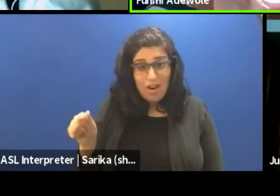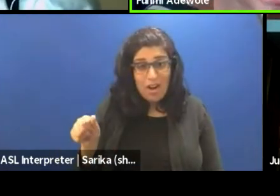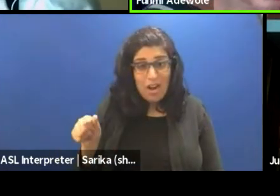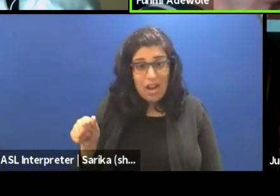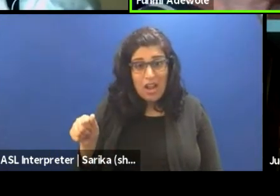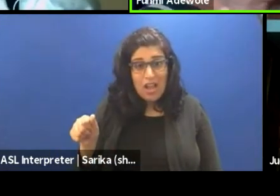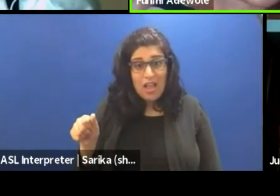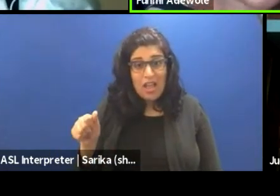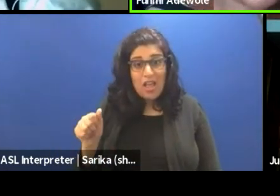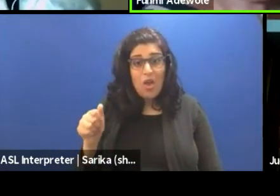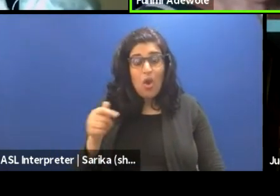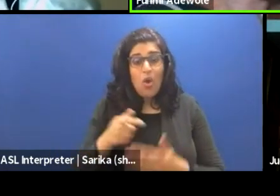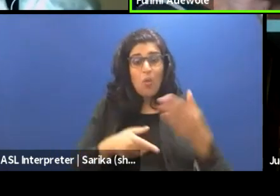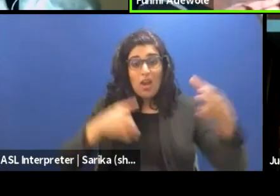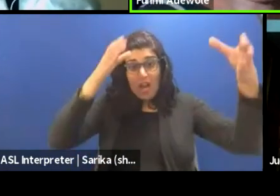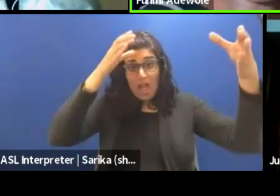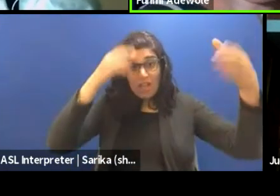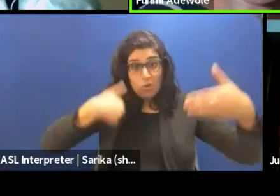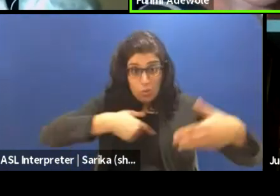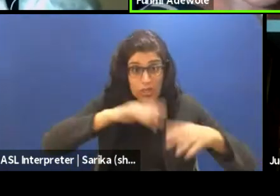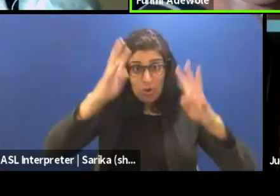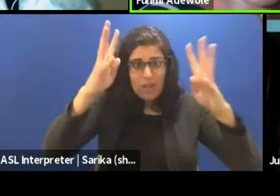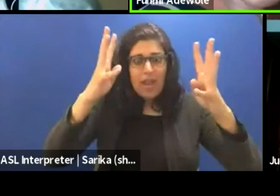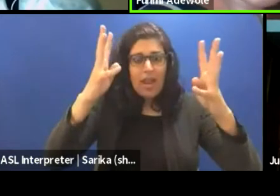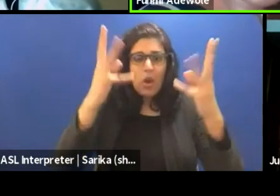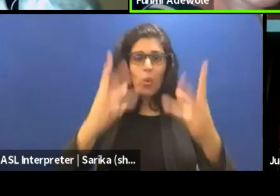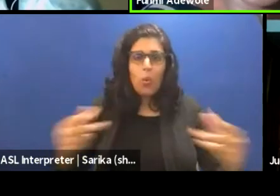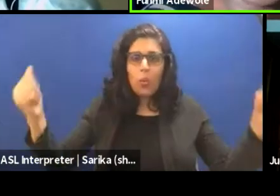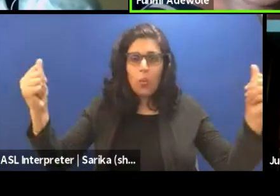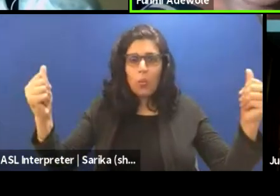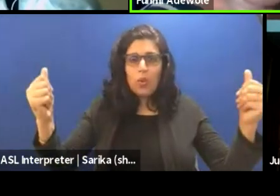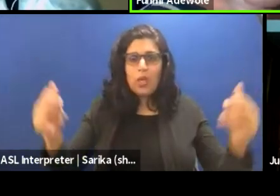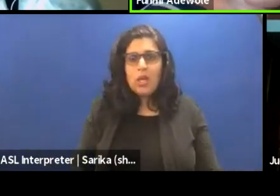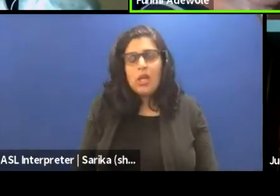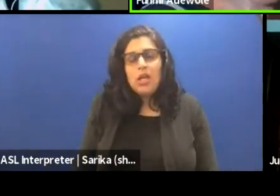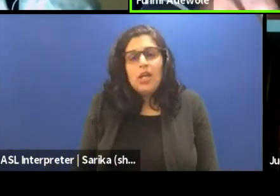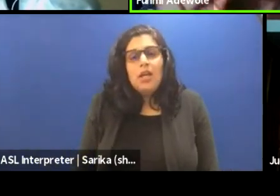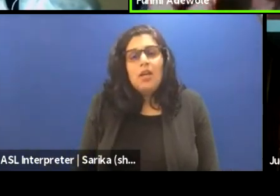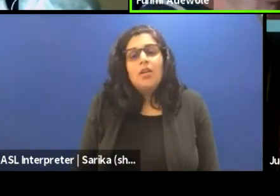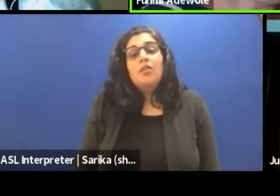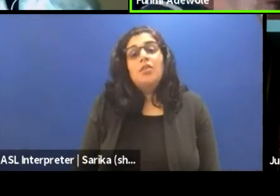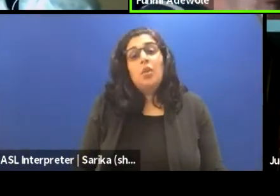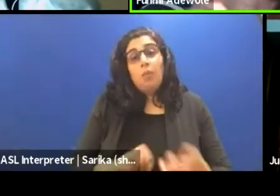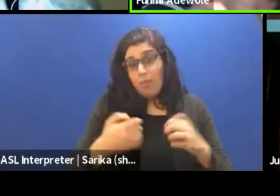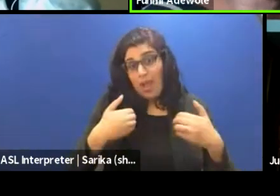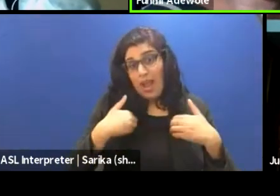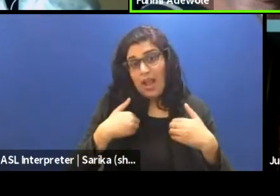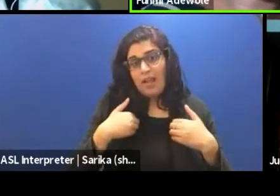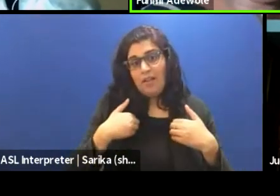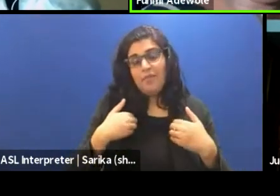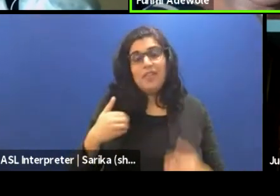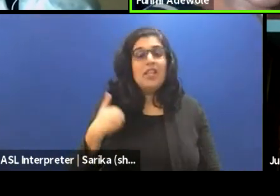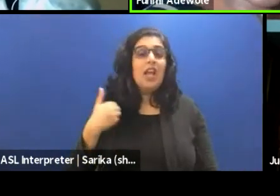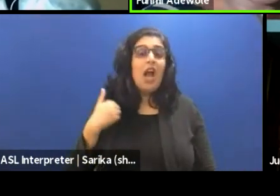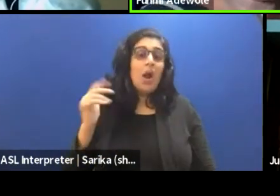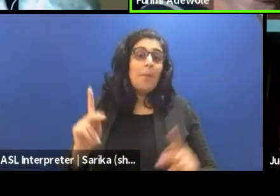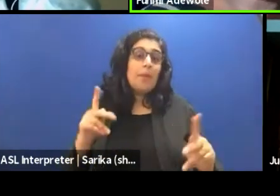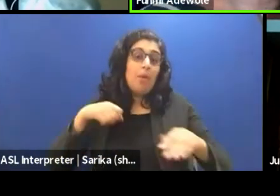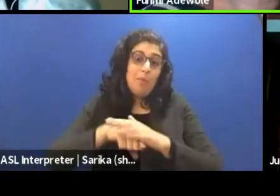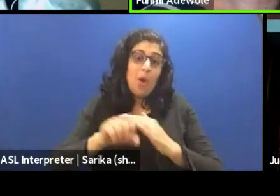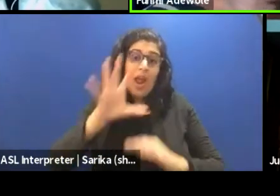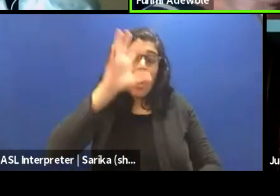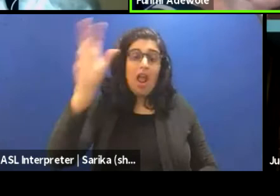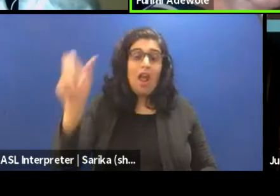create disappear. Now, the problem I have with that is this young people born in Africa today